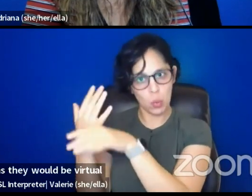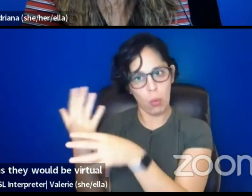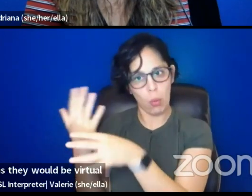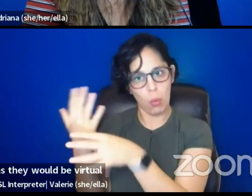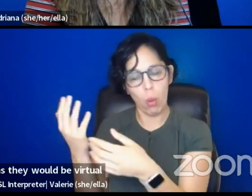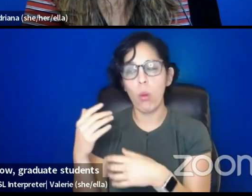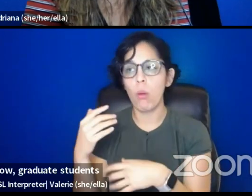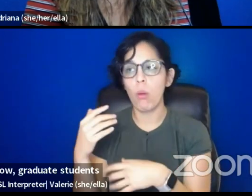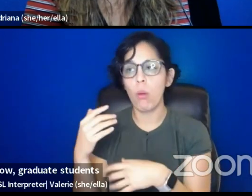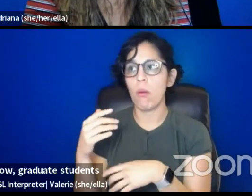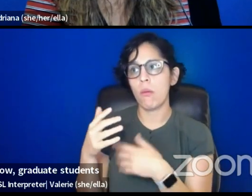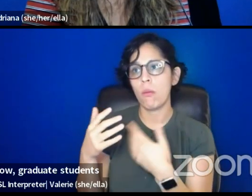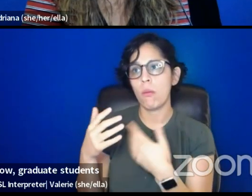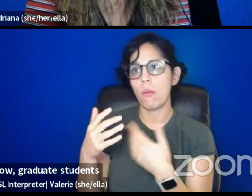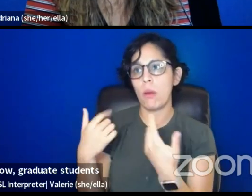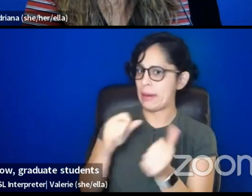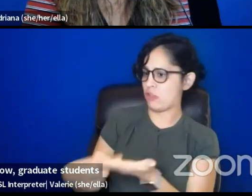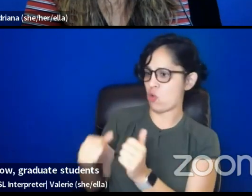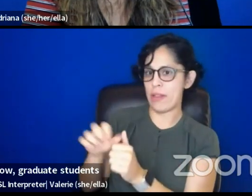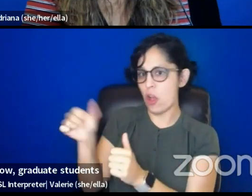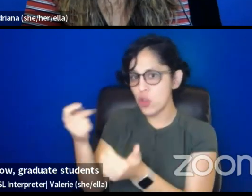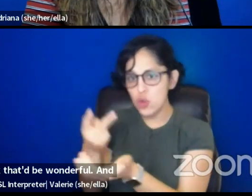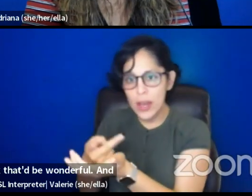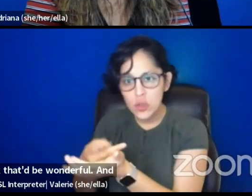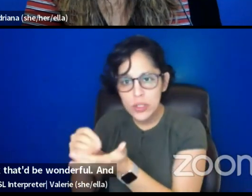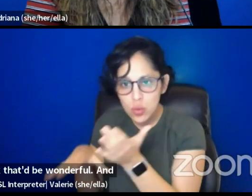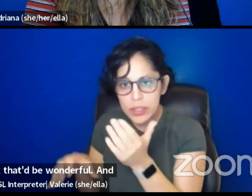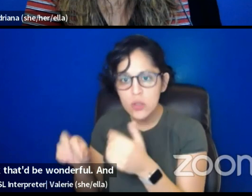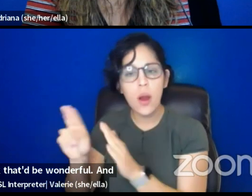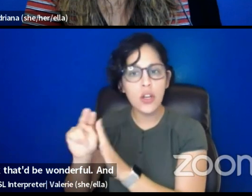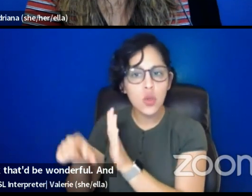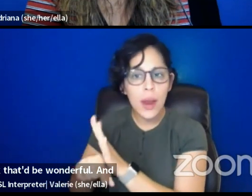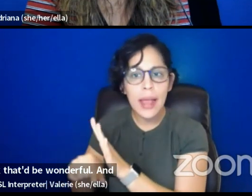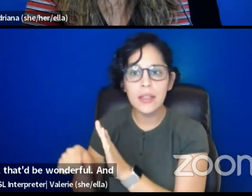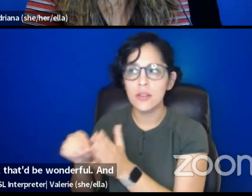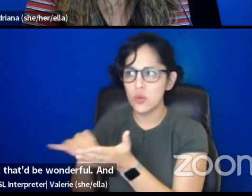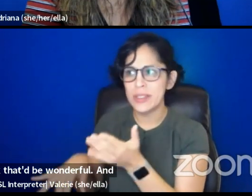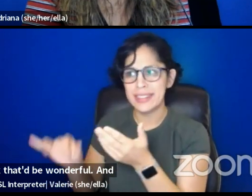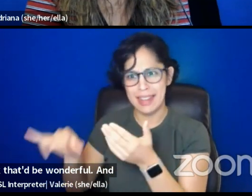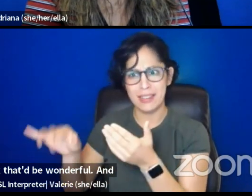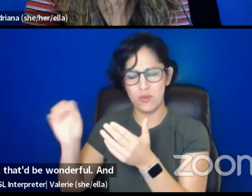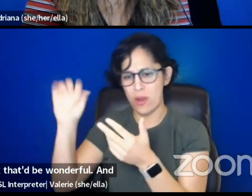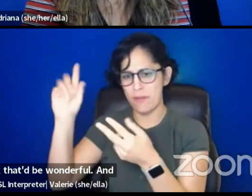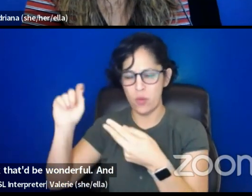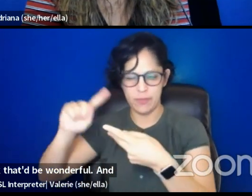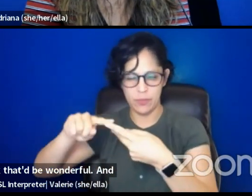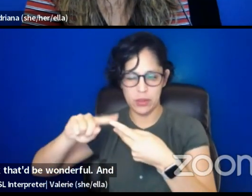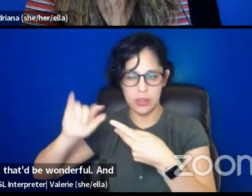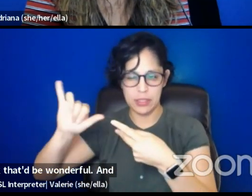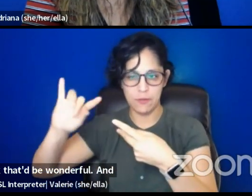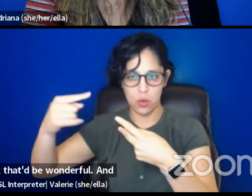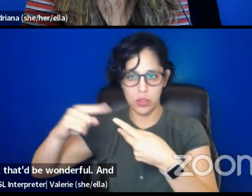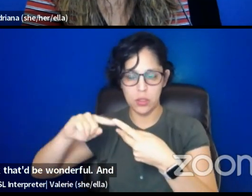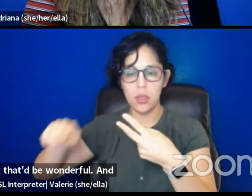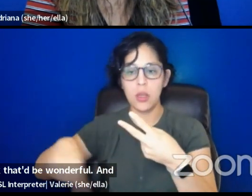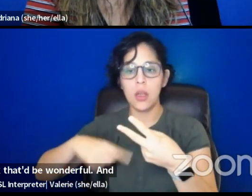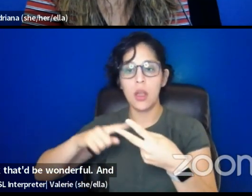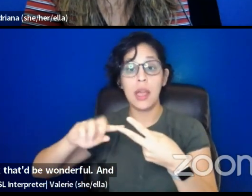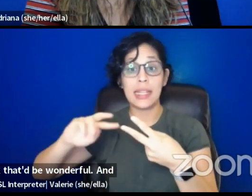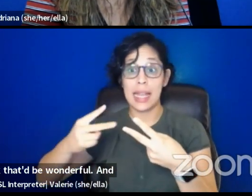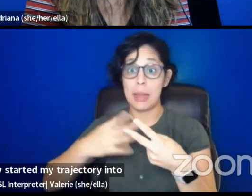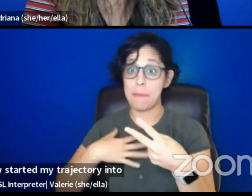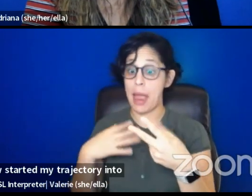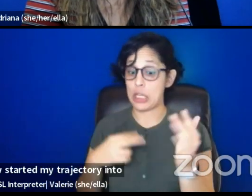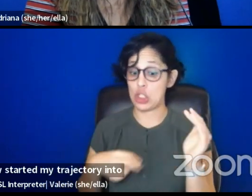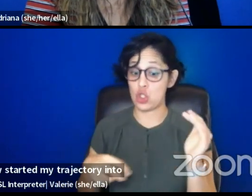students and undergrad students, I think that'd be wonderful, and second, we, you know, PAL started, or my trajectory